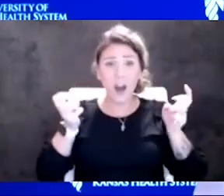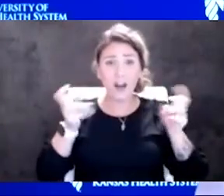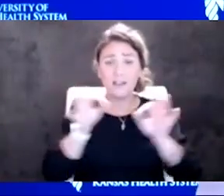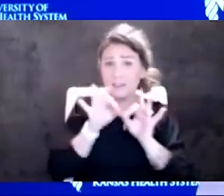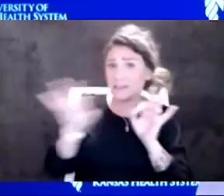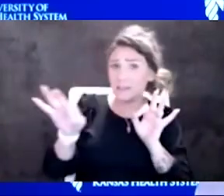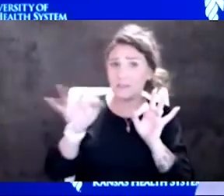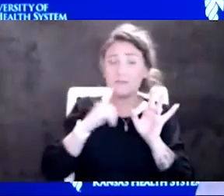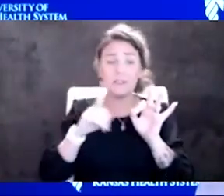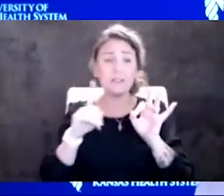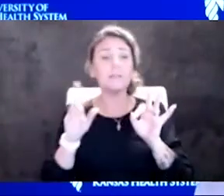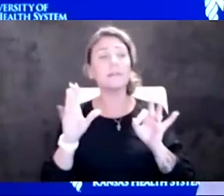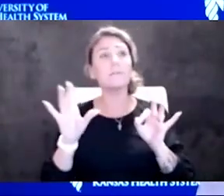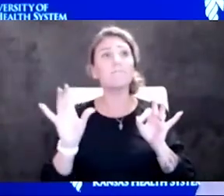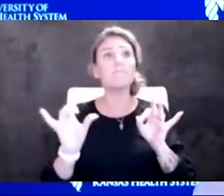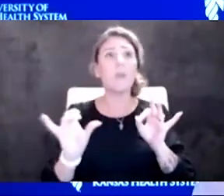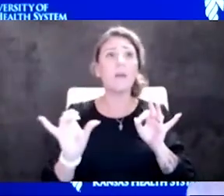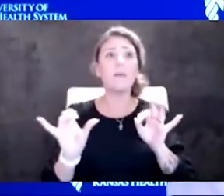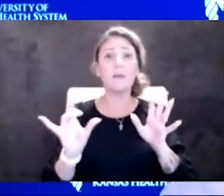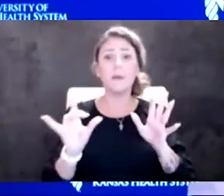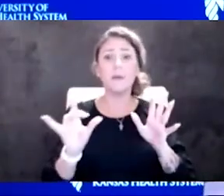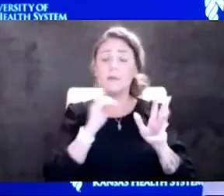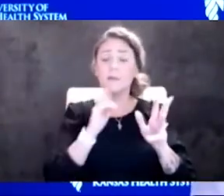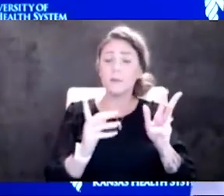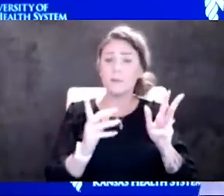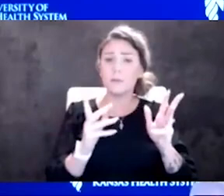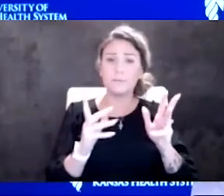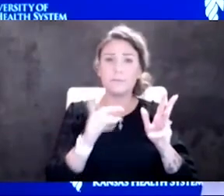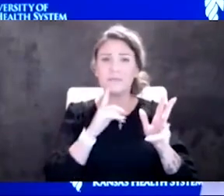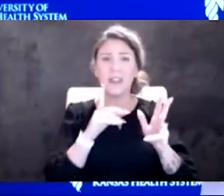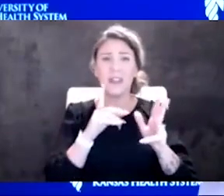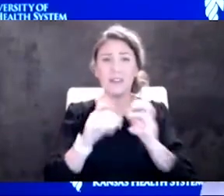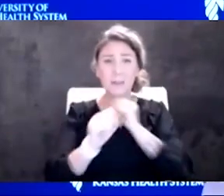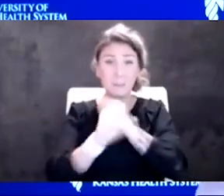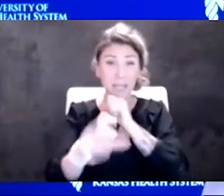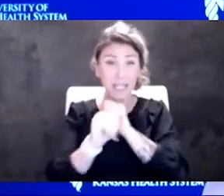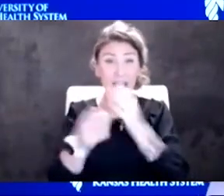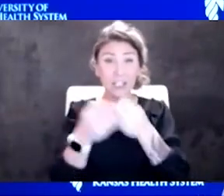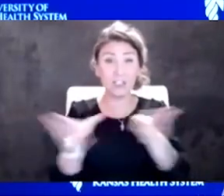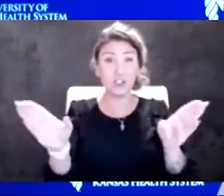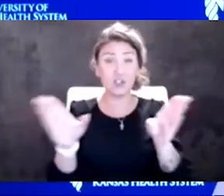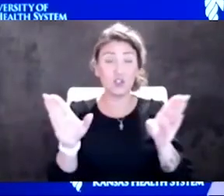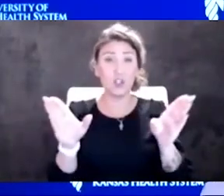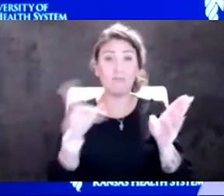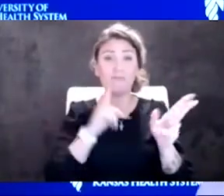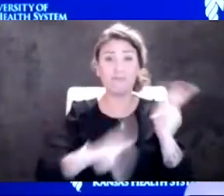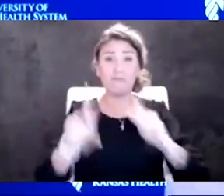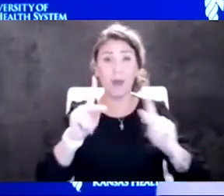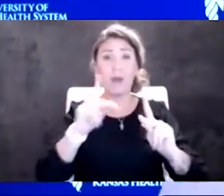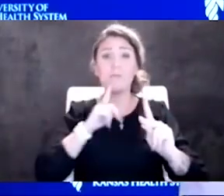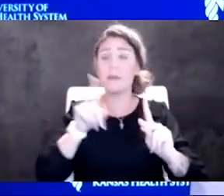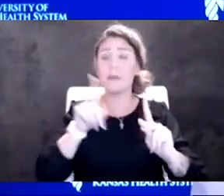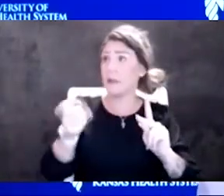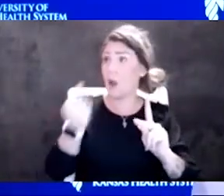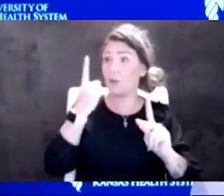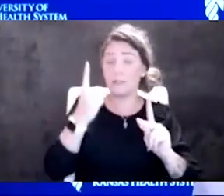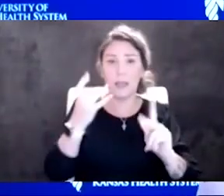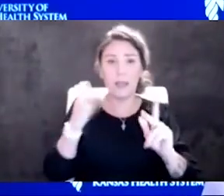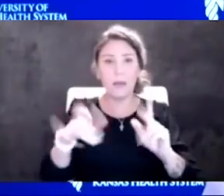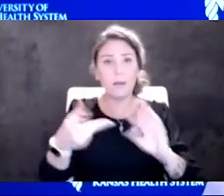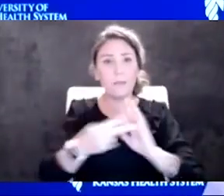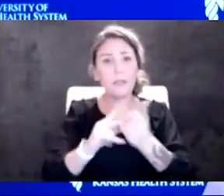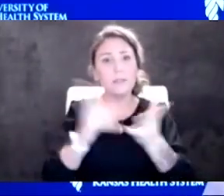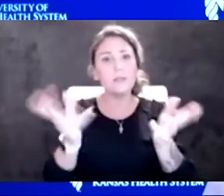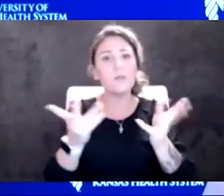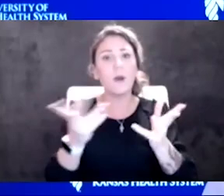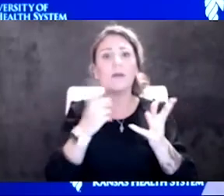been taken up by the media and the general public now. But I think we have to really understand exactly what that means. And, you know, there are those amino